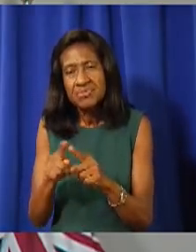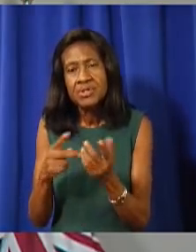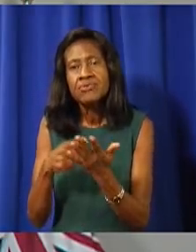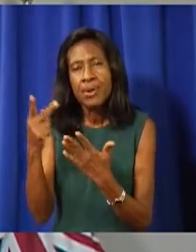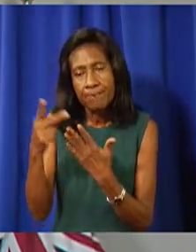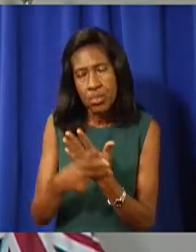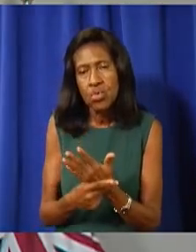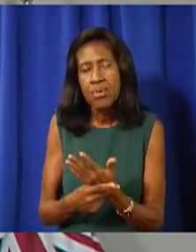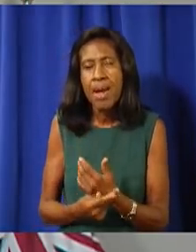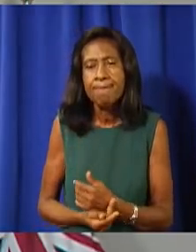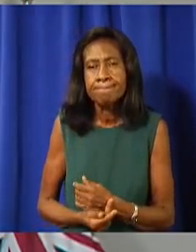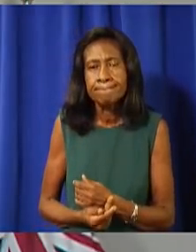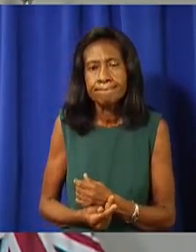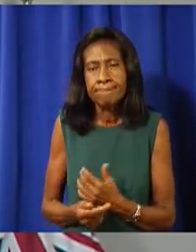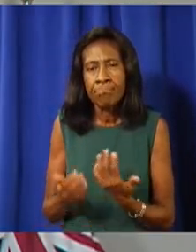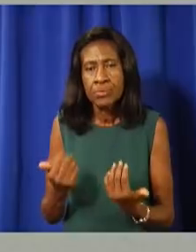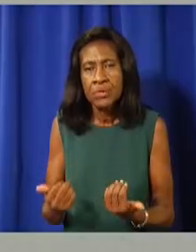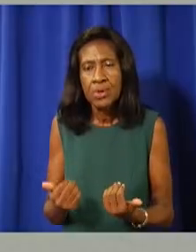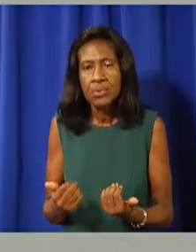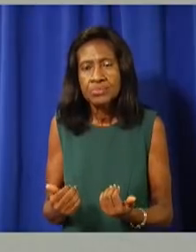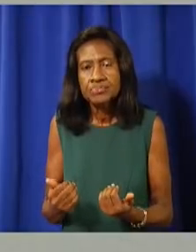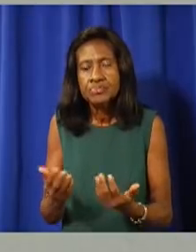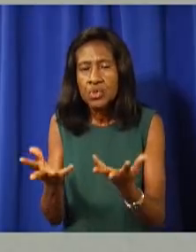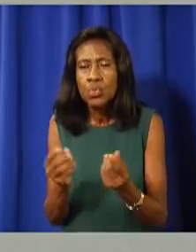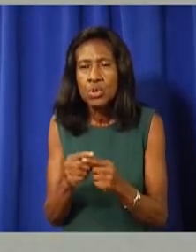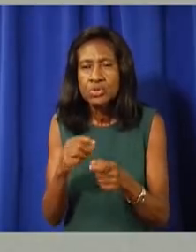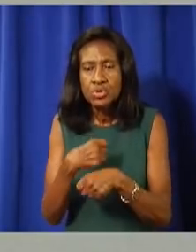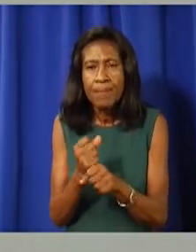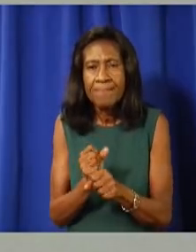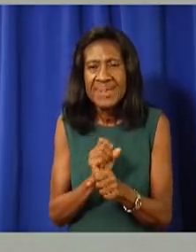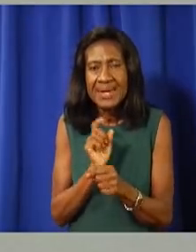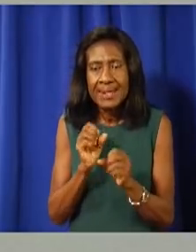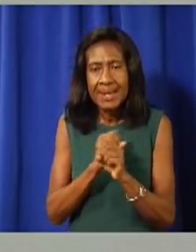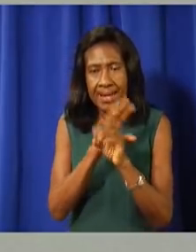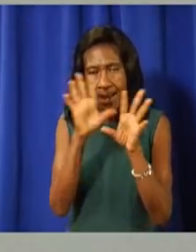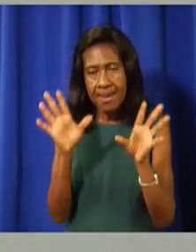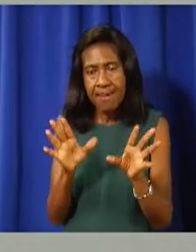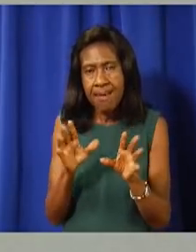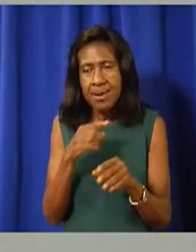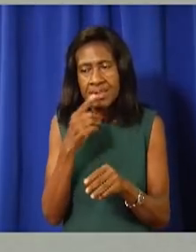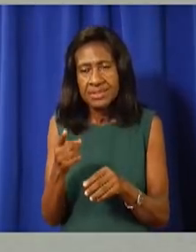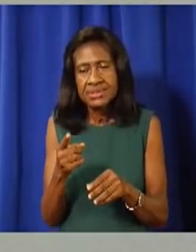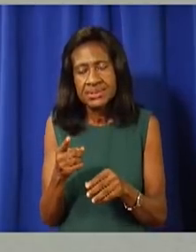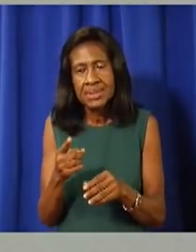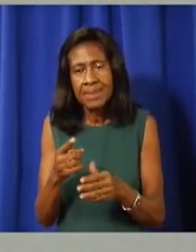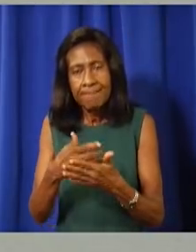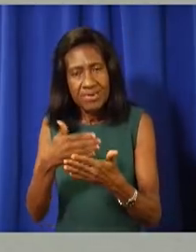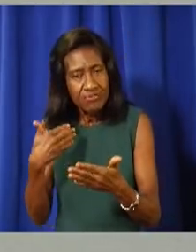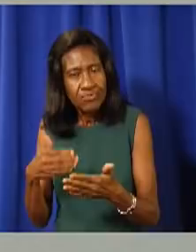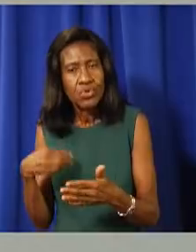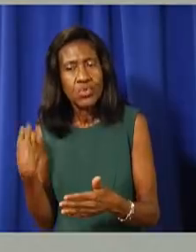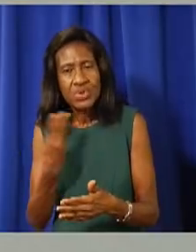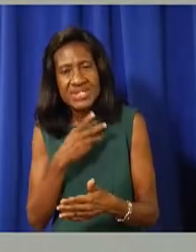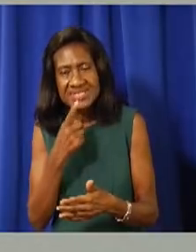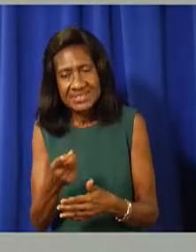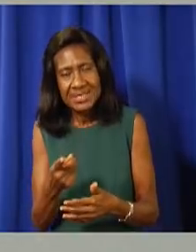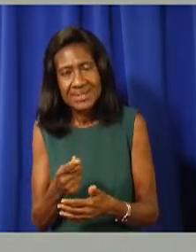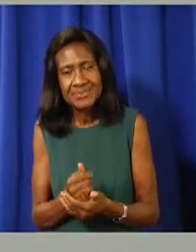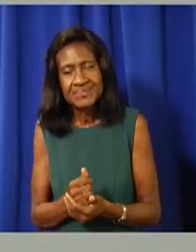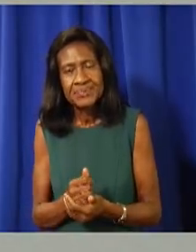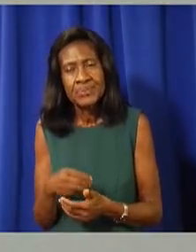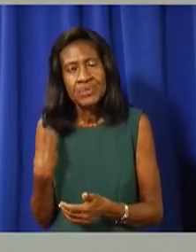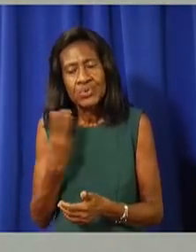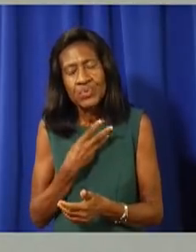some of what you said, right? So, um, the, our, what, what, what we have said is we are assessing, um,